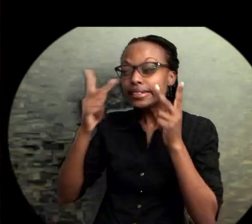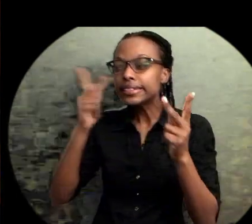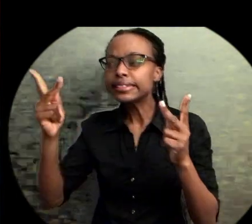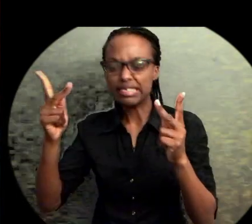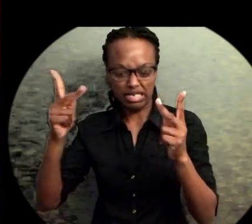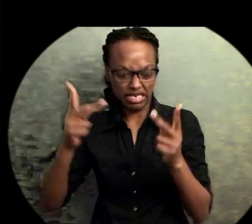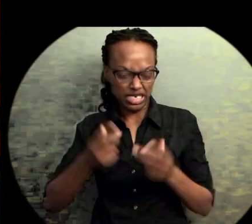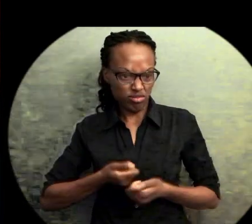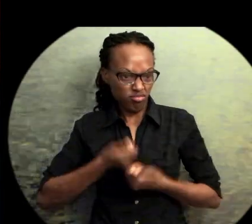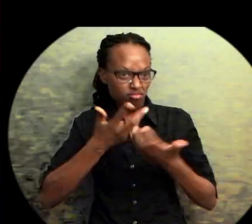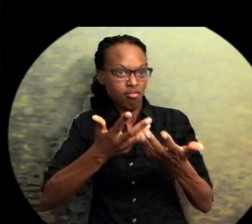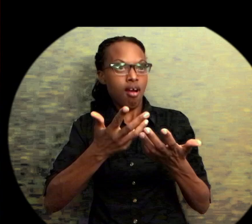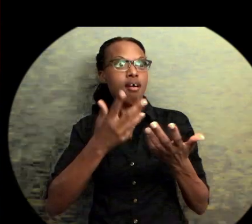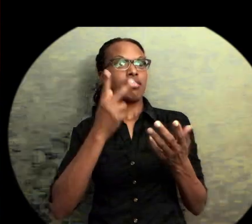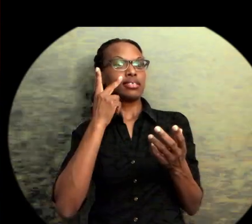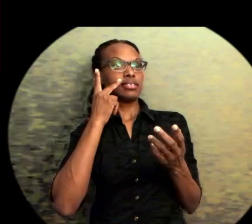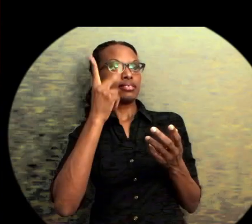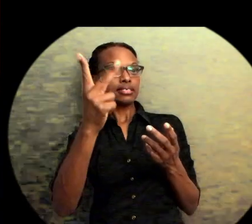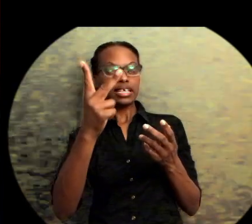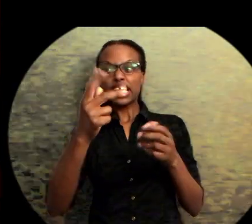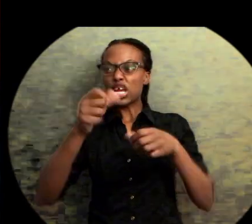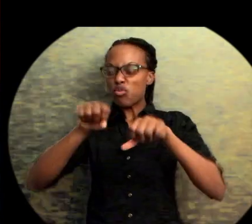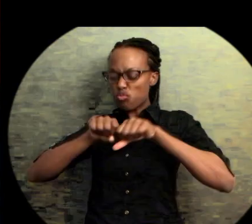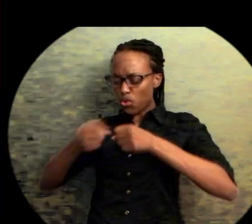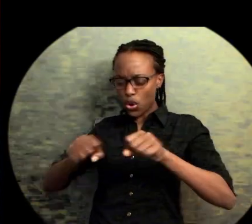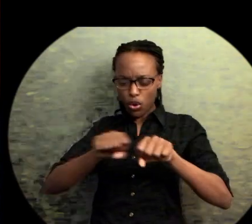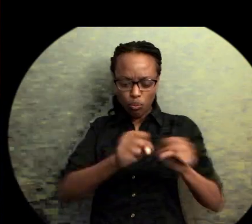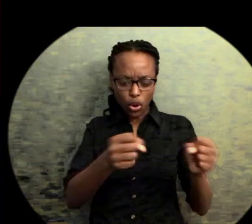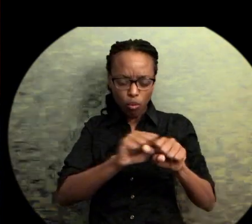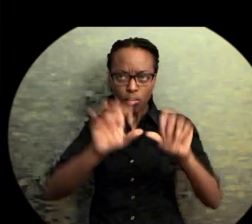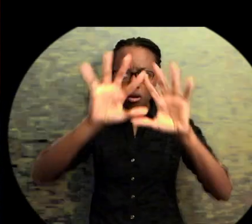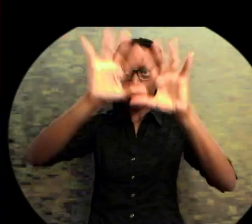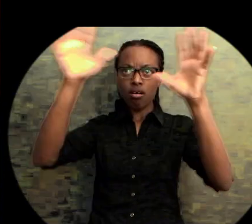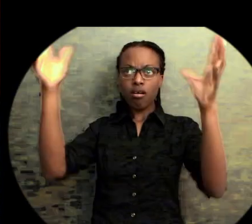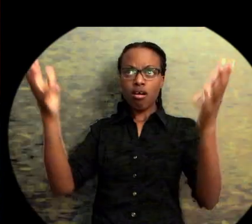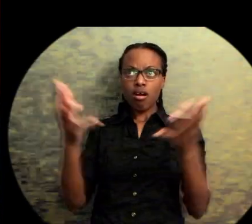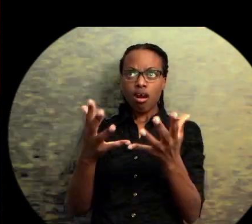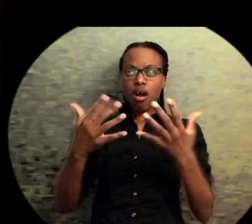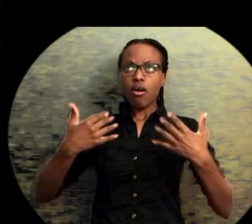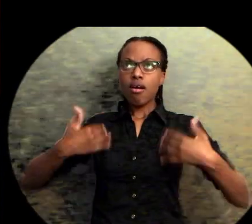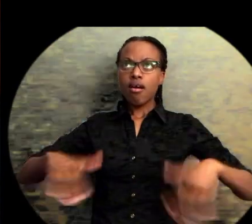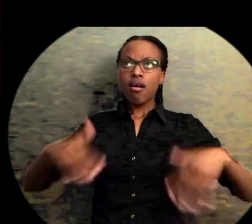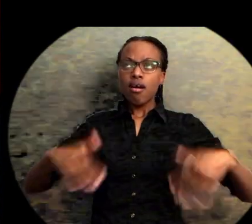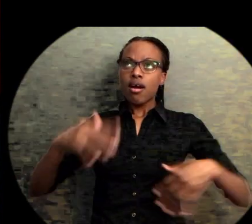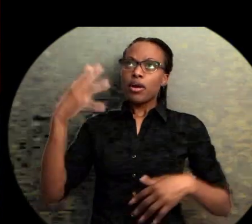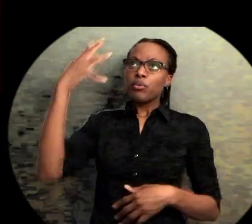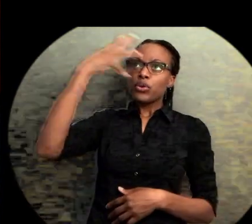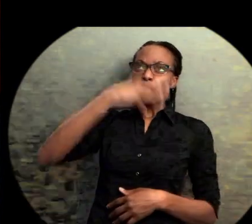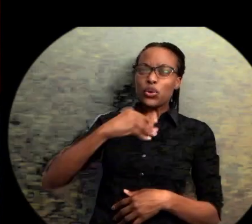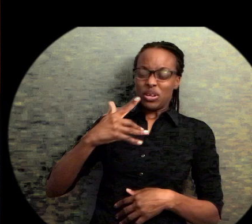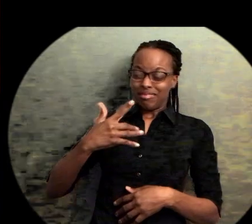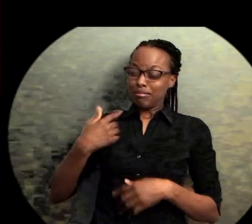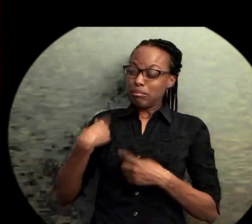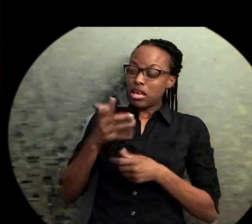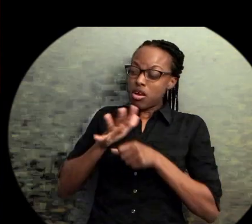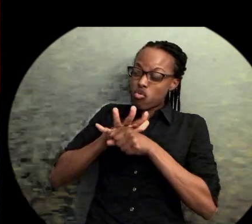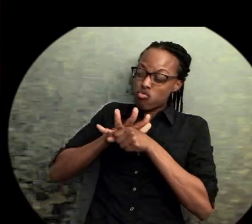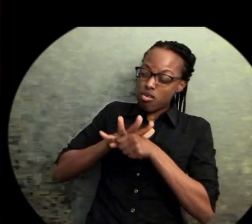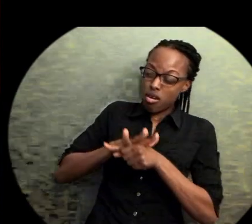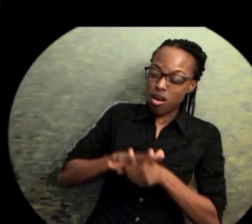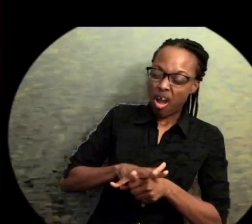indivisible. Until so invincible, even after being crushed, we rise up. Art